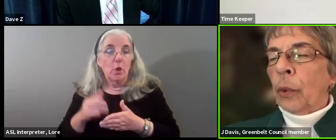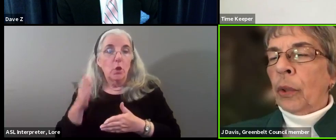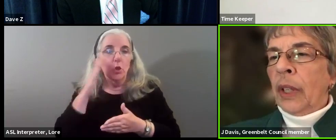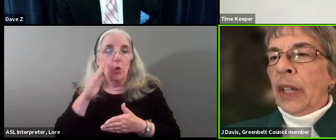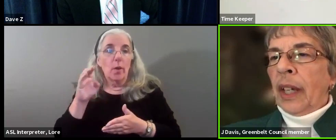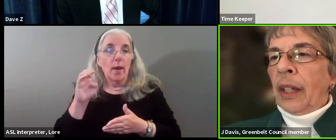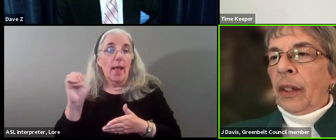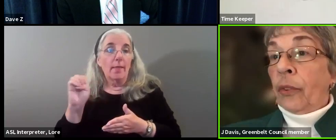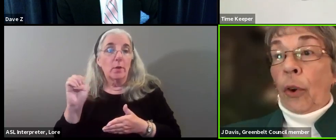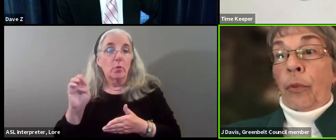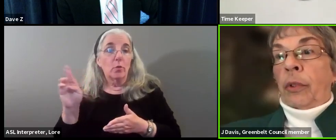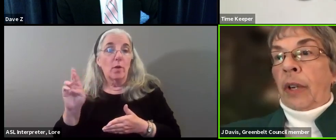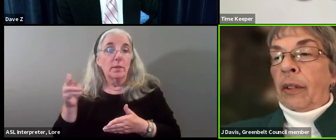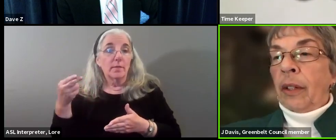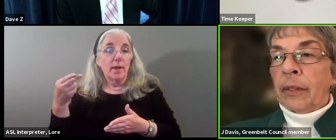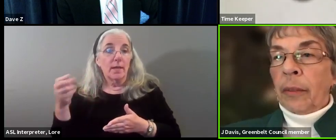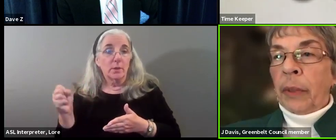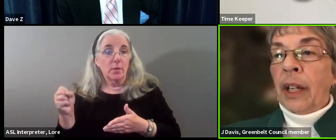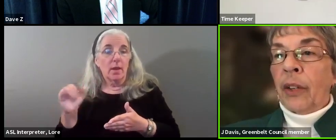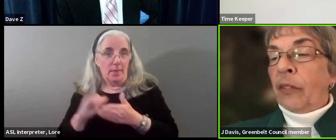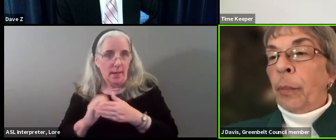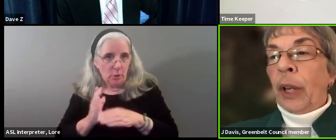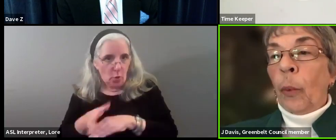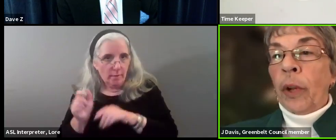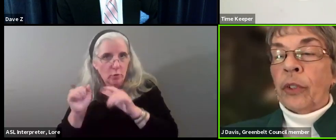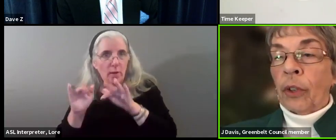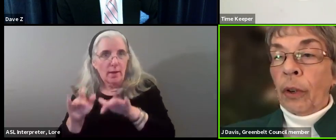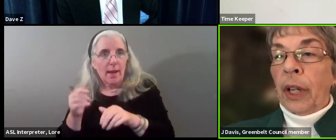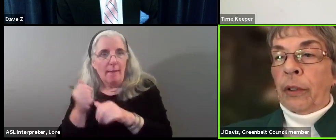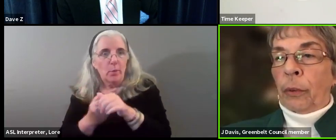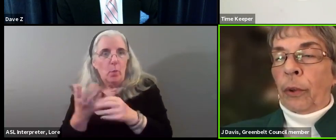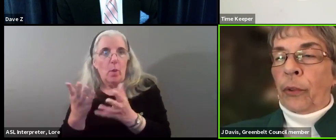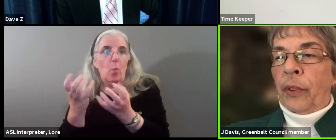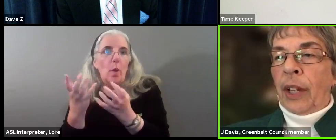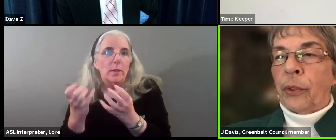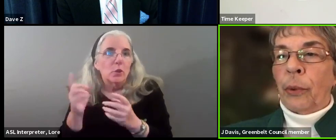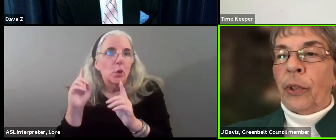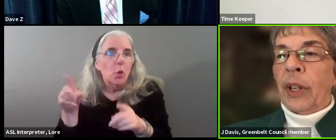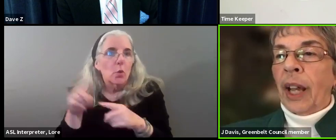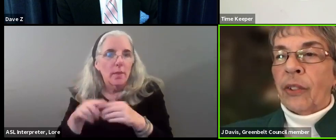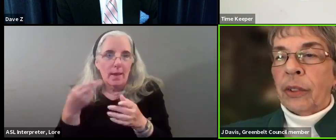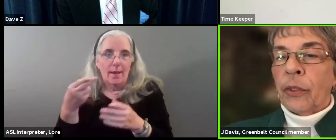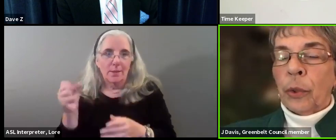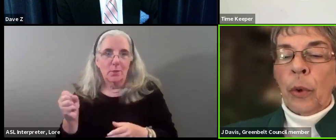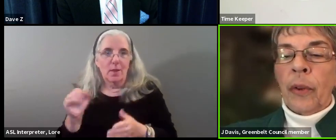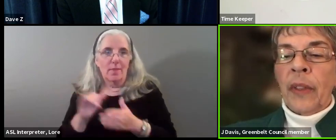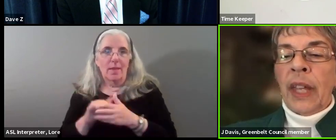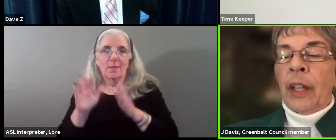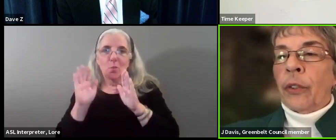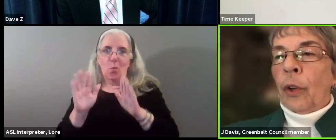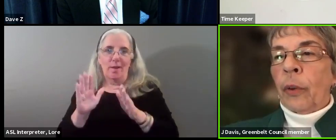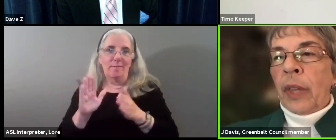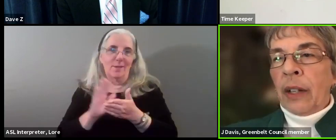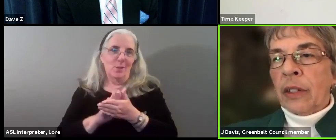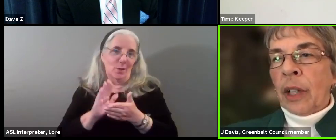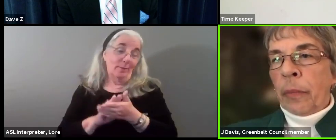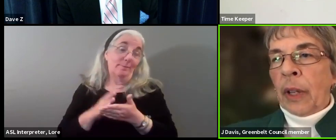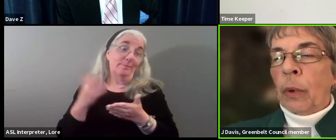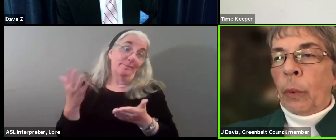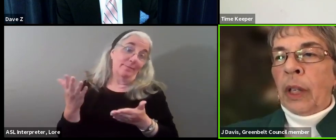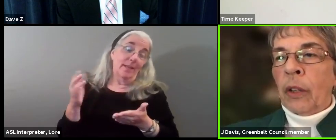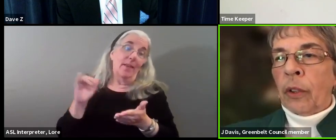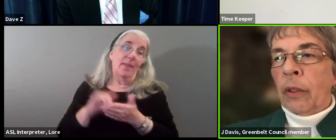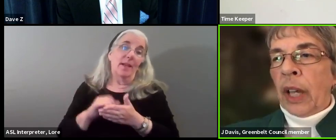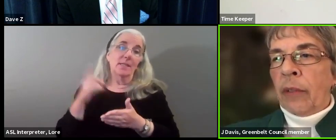High School is overcrowded because everybody wants to go to Eleanor Roosevelt High School. It's an excellent school. So that is